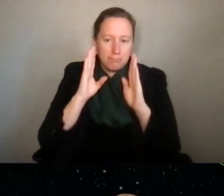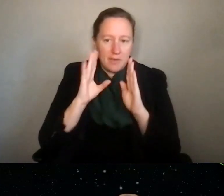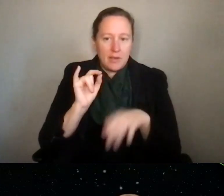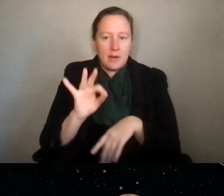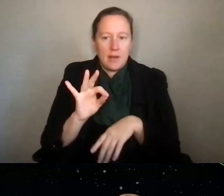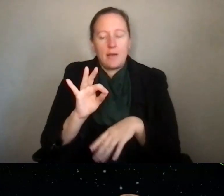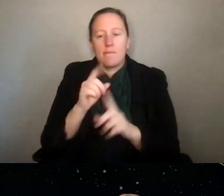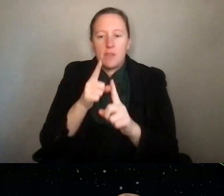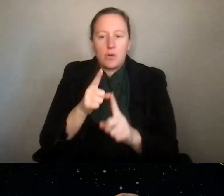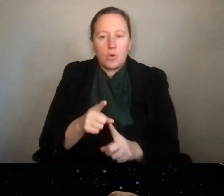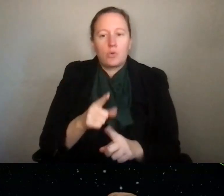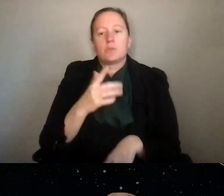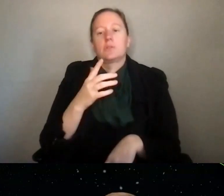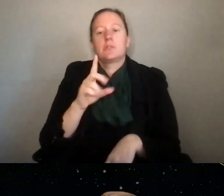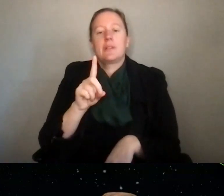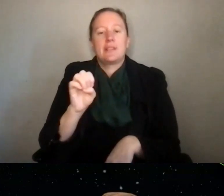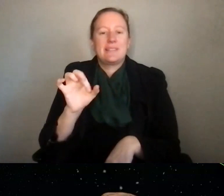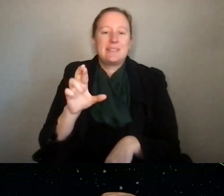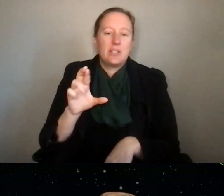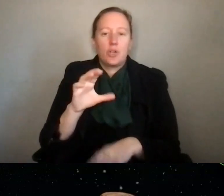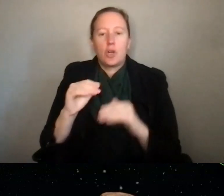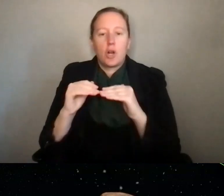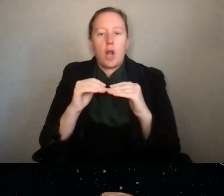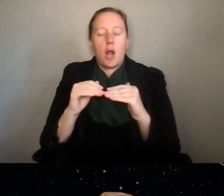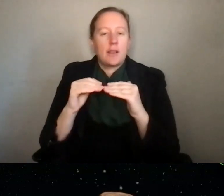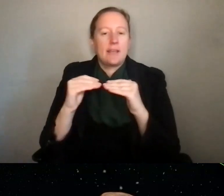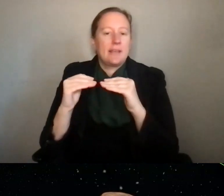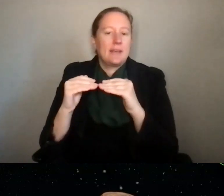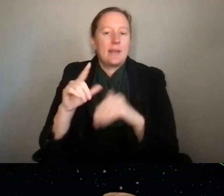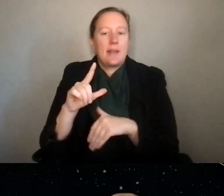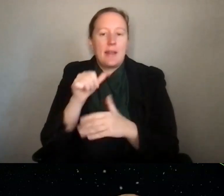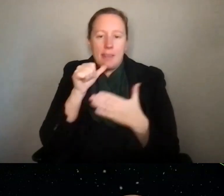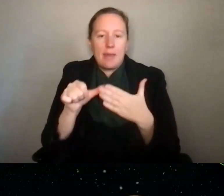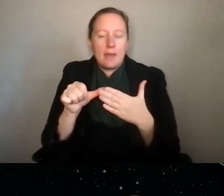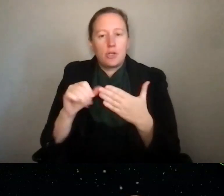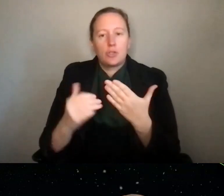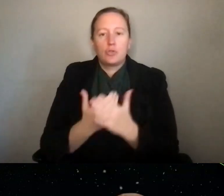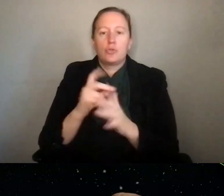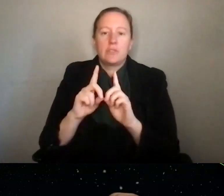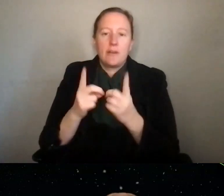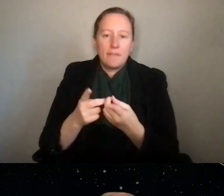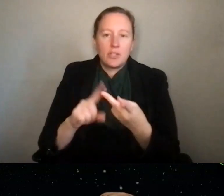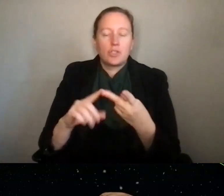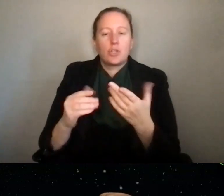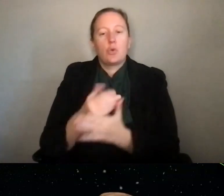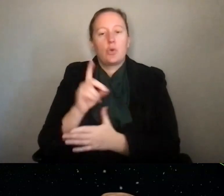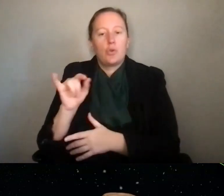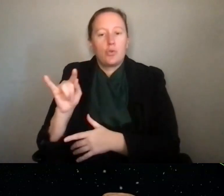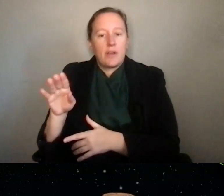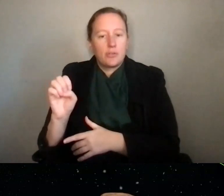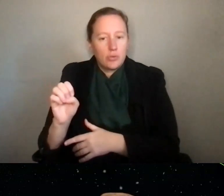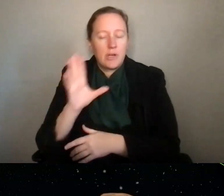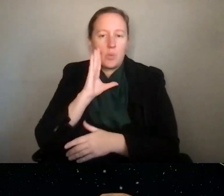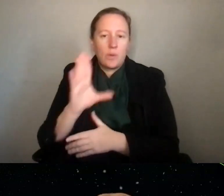solicitations of their colleague letters are out. As Jennifer indicated, new divisions, new directorates, there will be